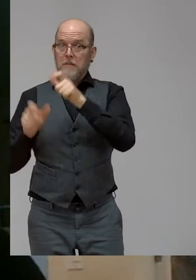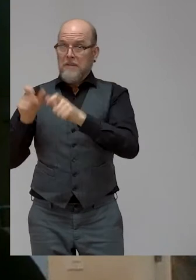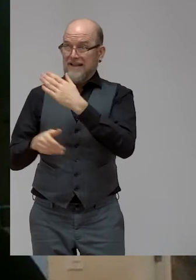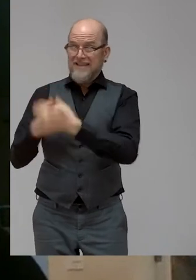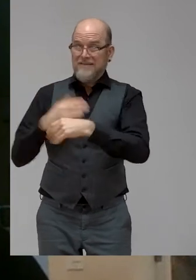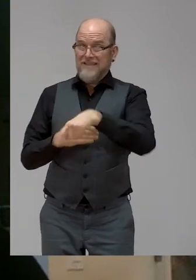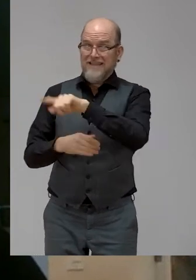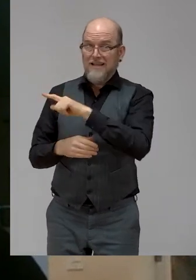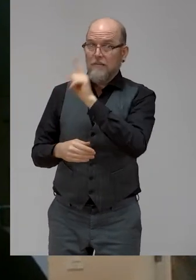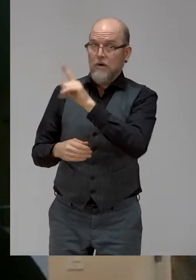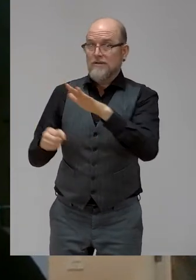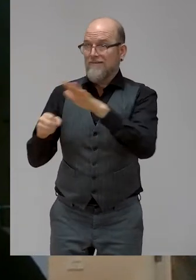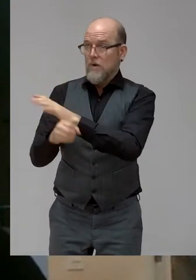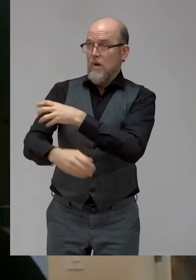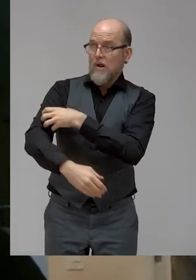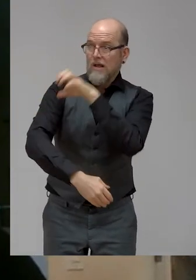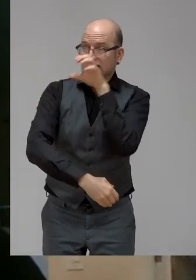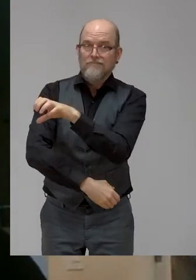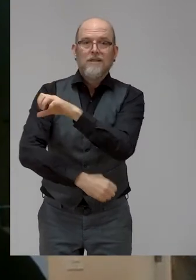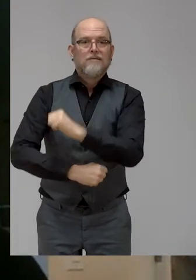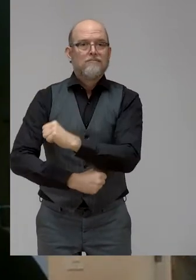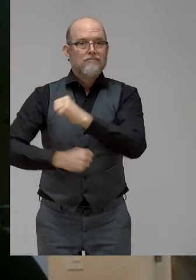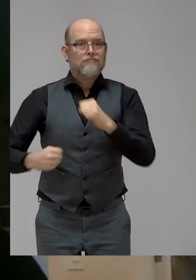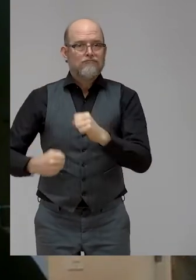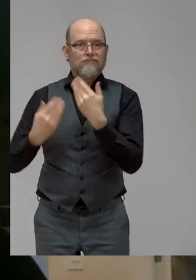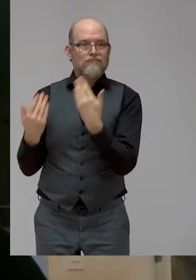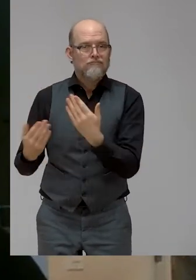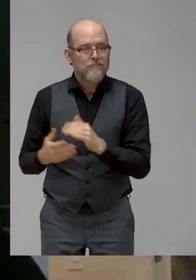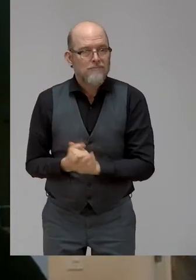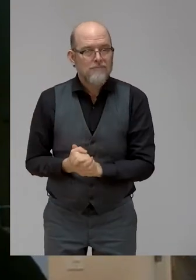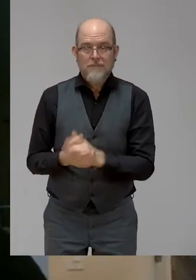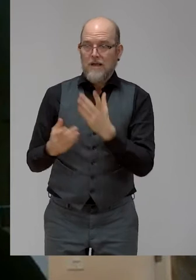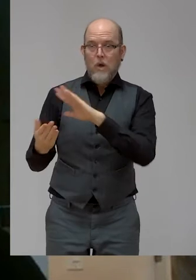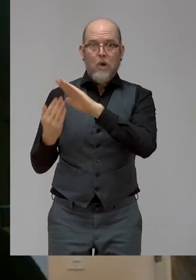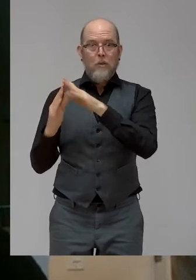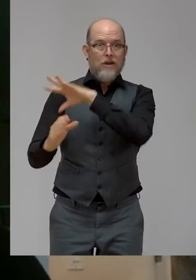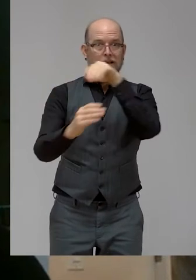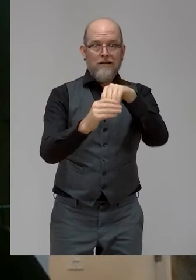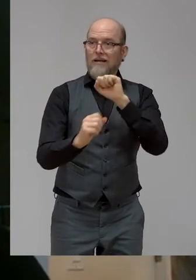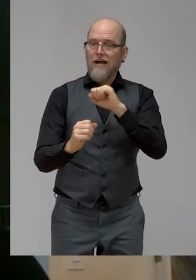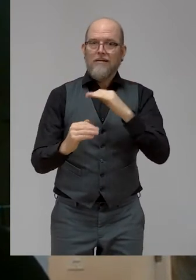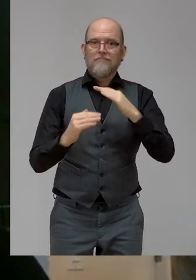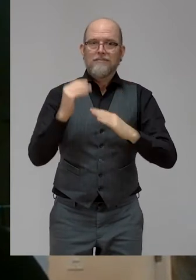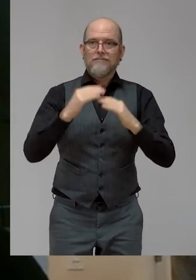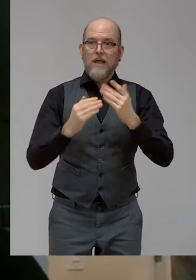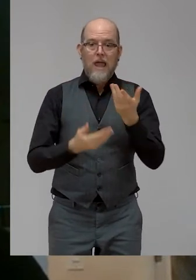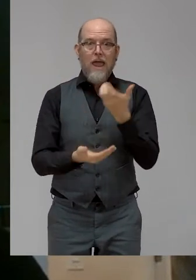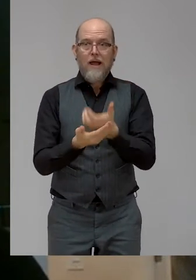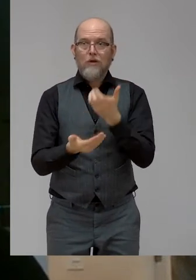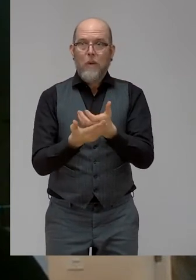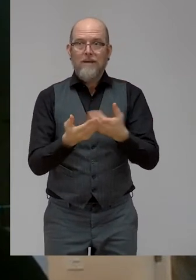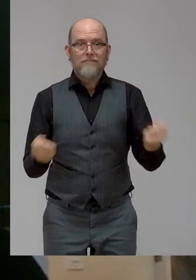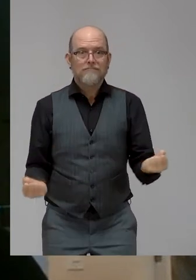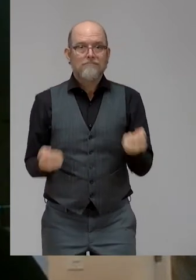turn contribute to building stronger societies and more robust economies. Inclusive employment